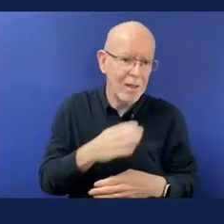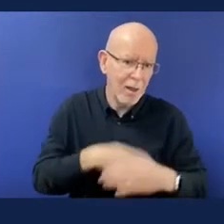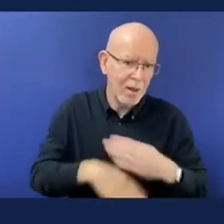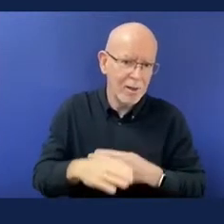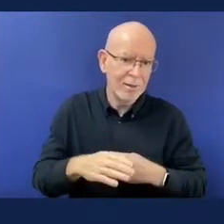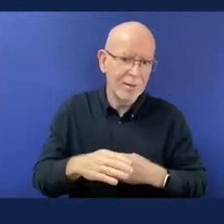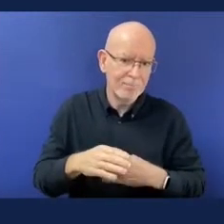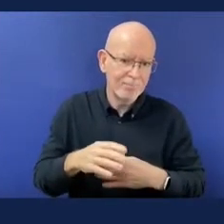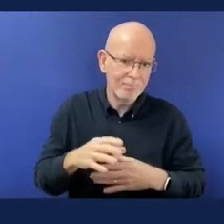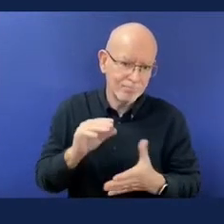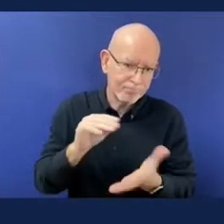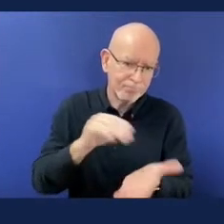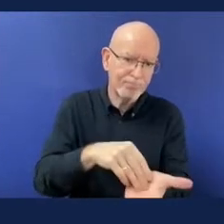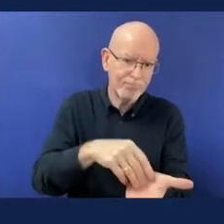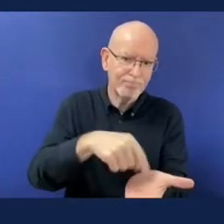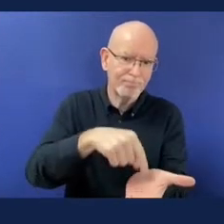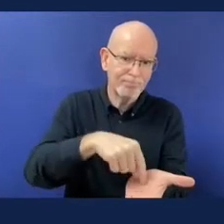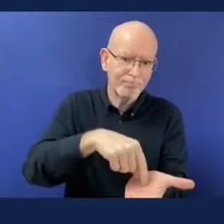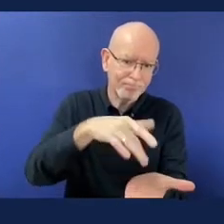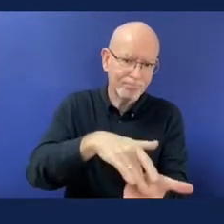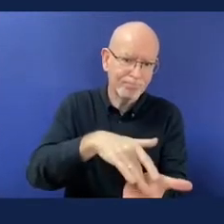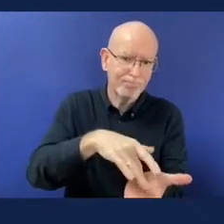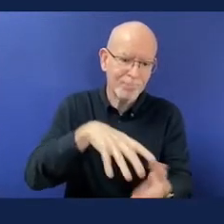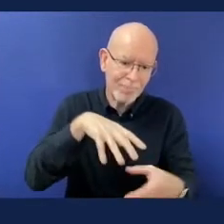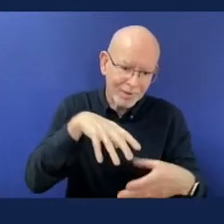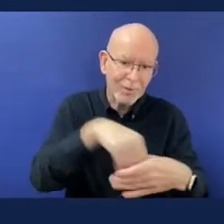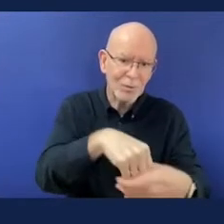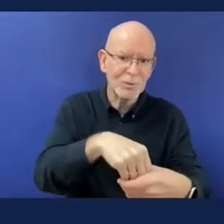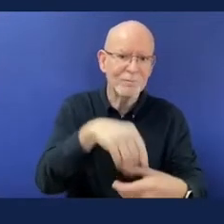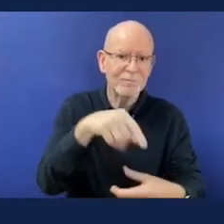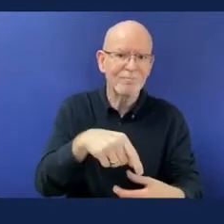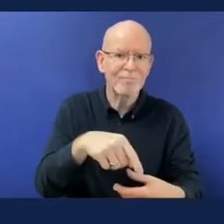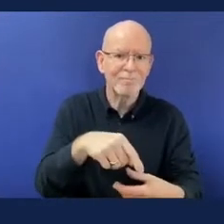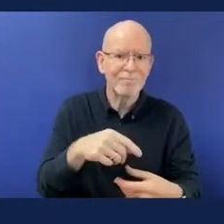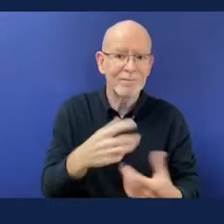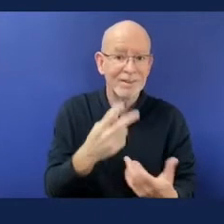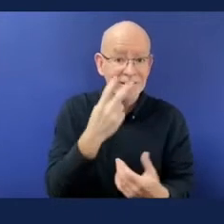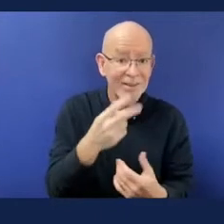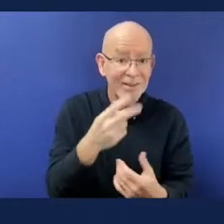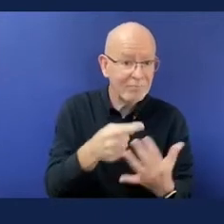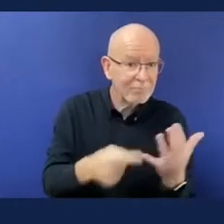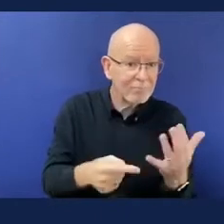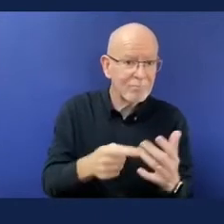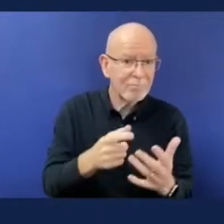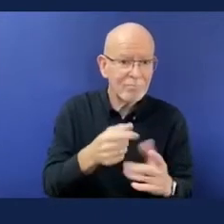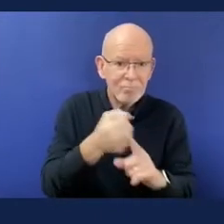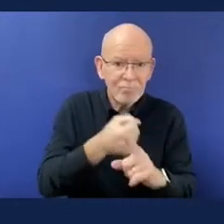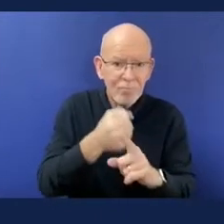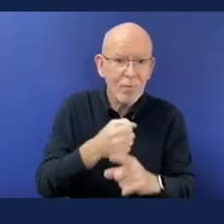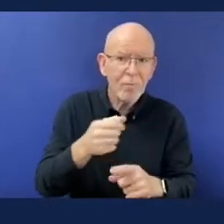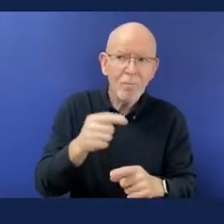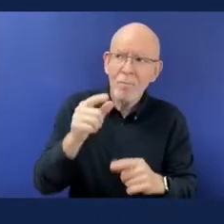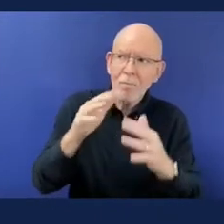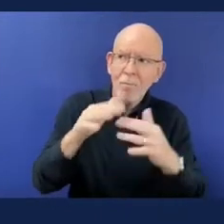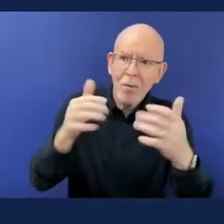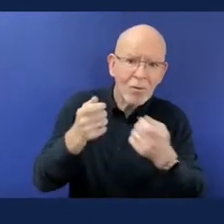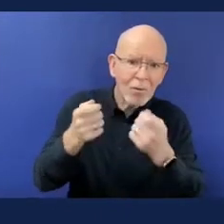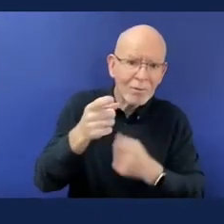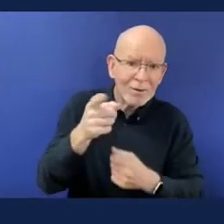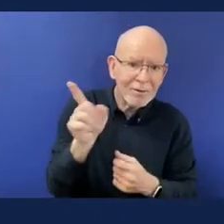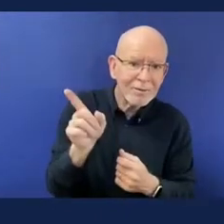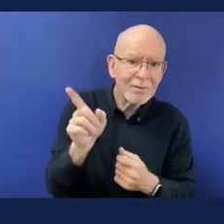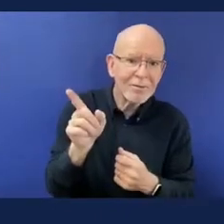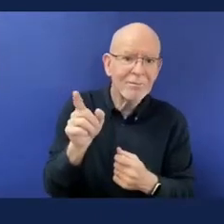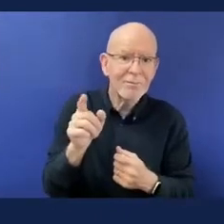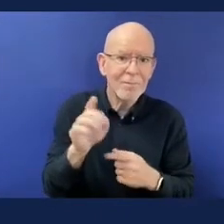and for those of you with a vision impairment it's best described as a purple circle with a white inside and it's a bit like a trivial pursuit